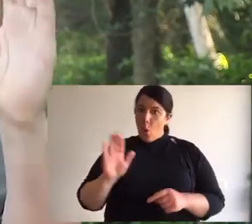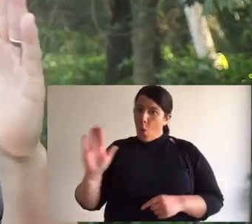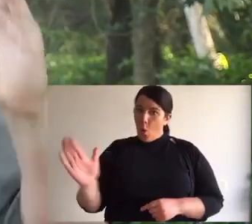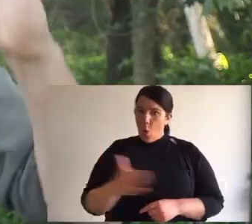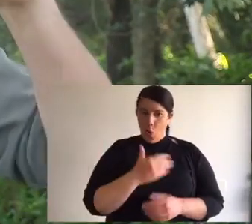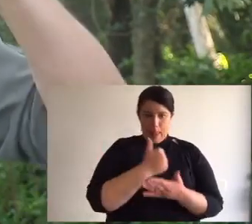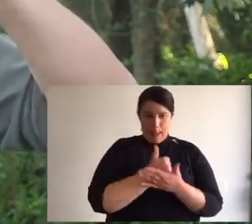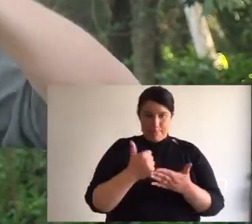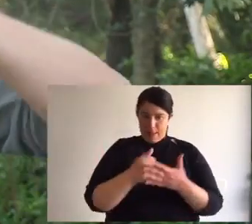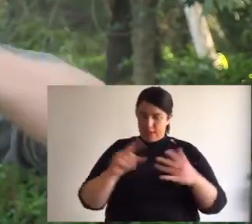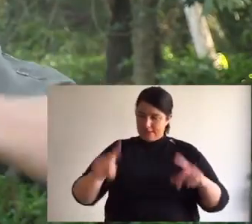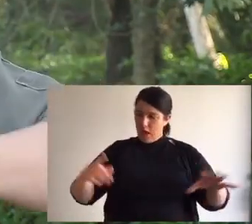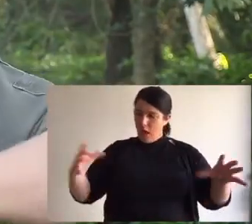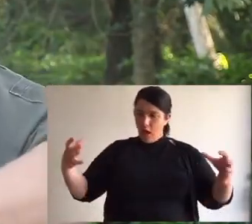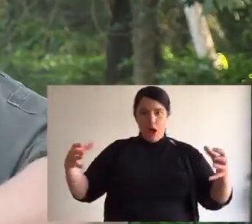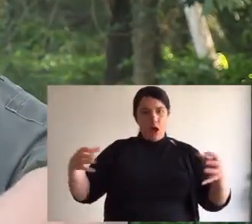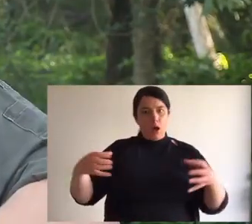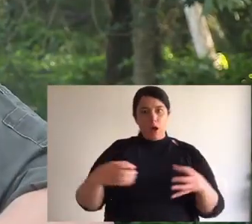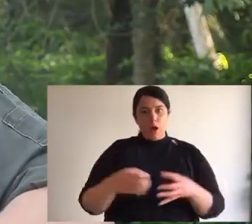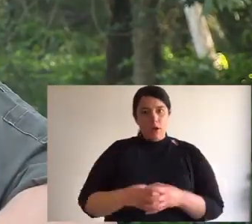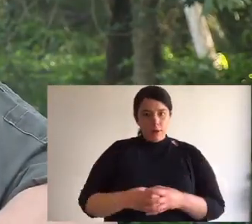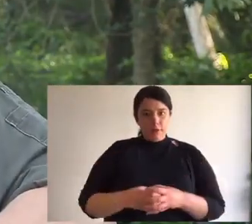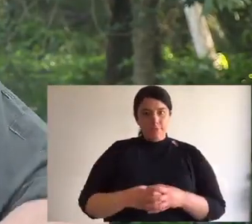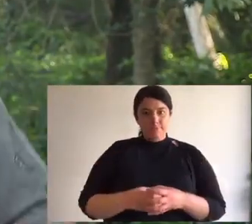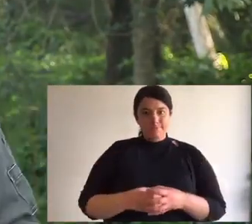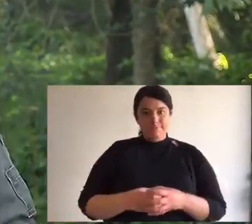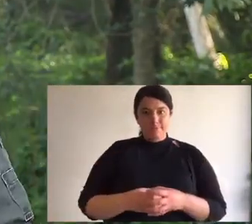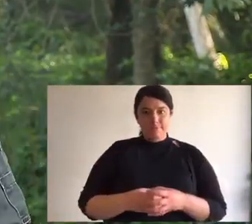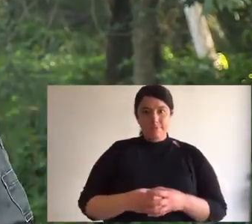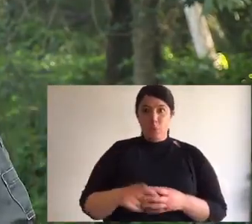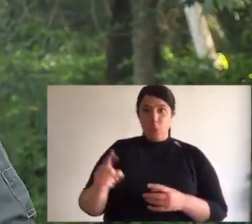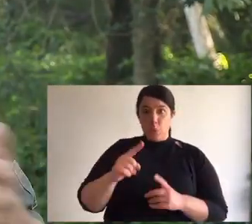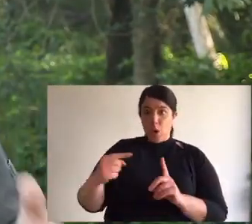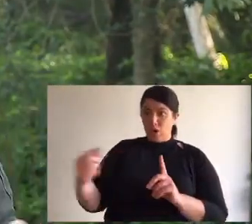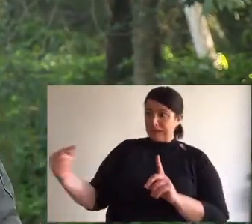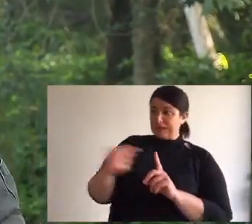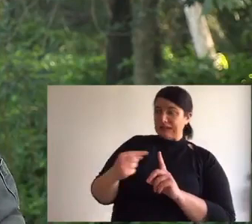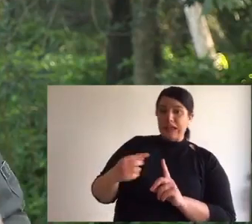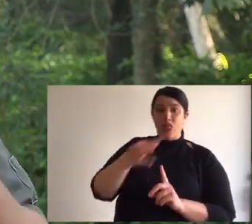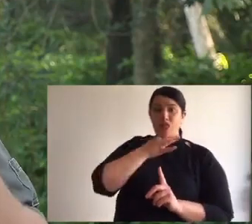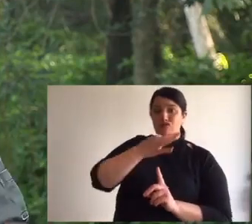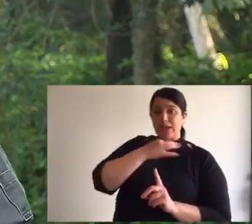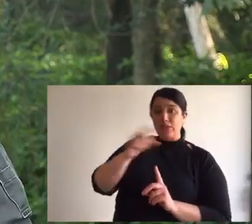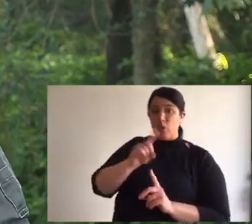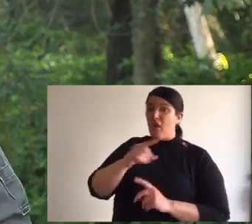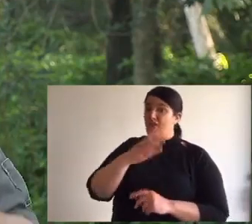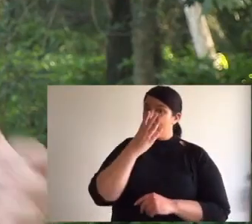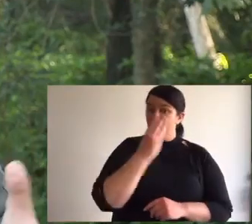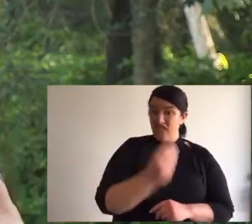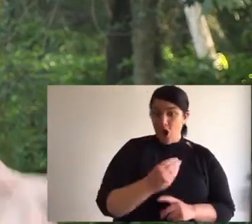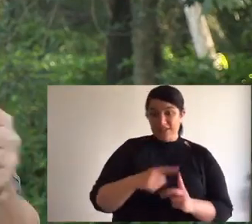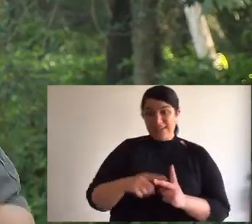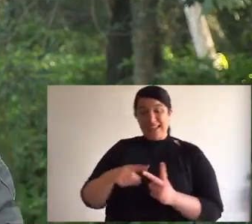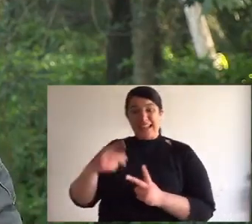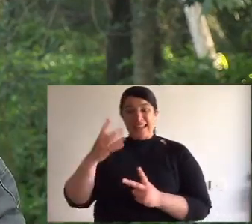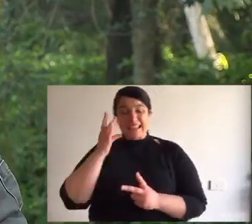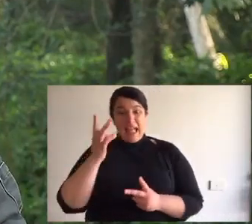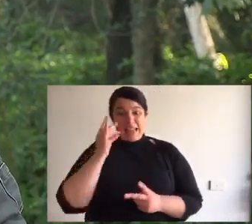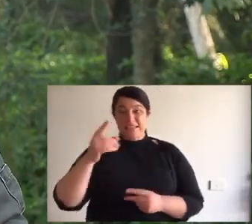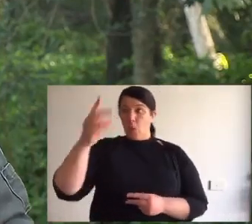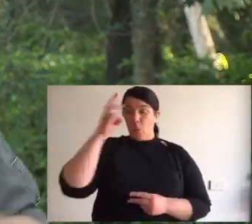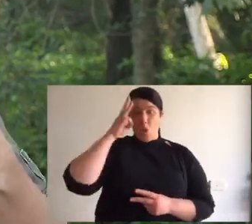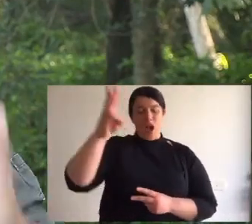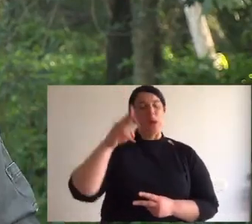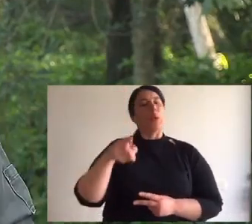trend is that all populations are declining and their threats are quite broad. So the introduction of the feral fox and the feral